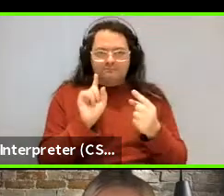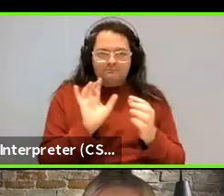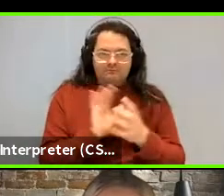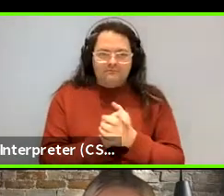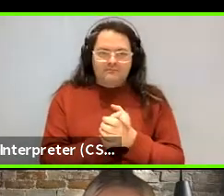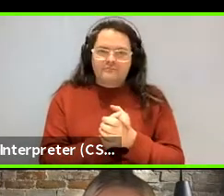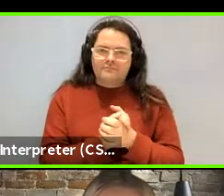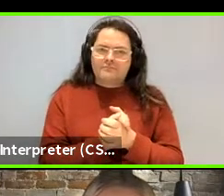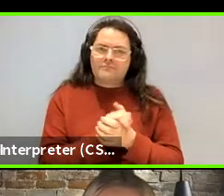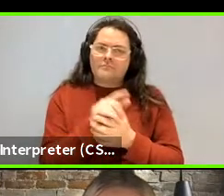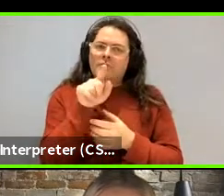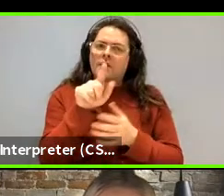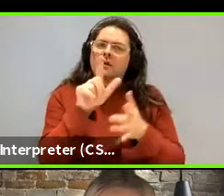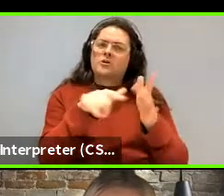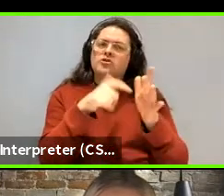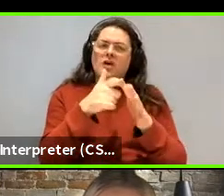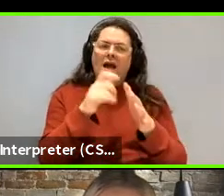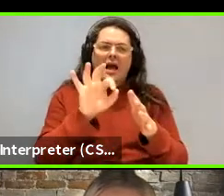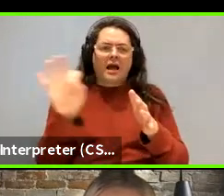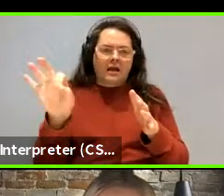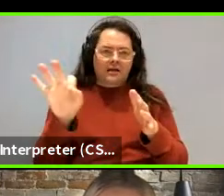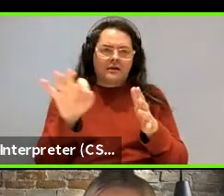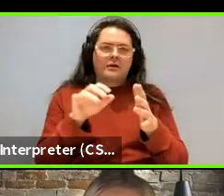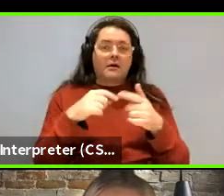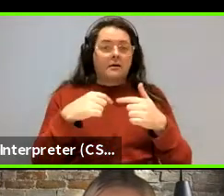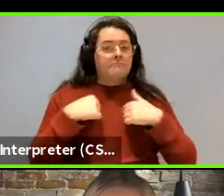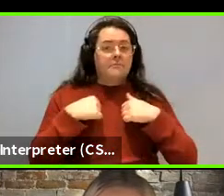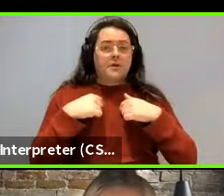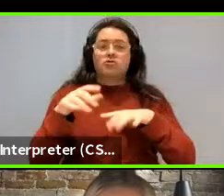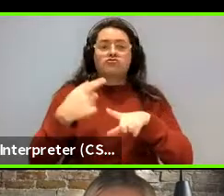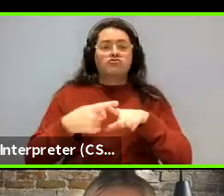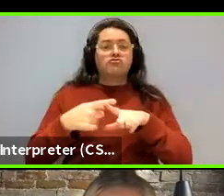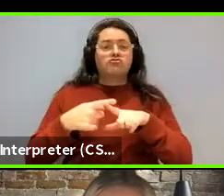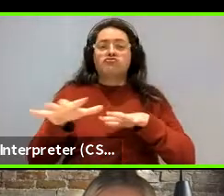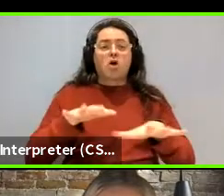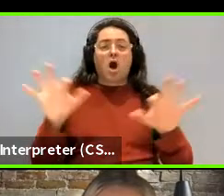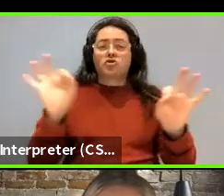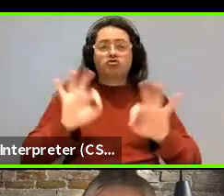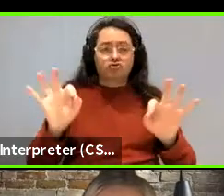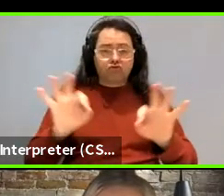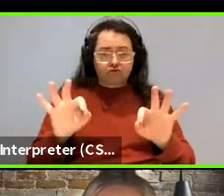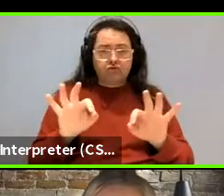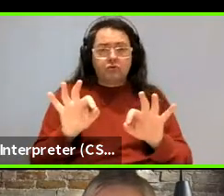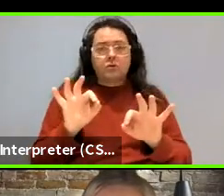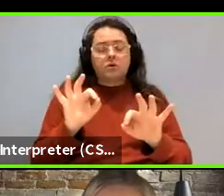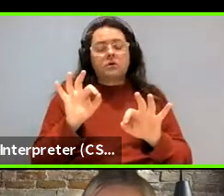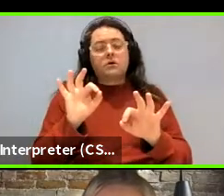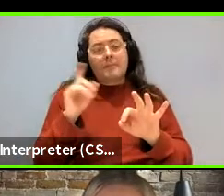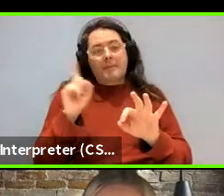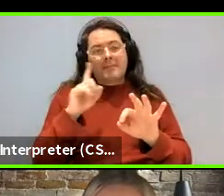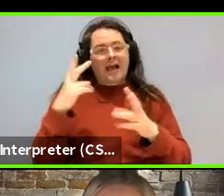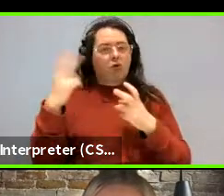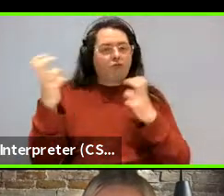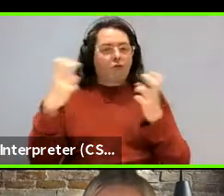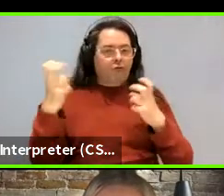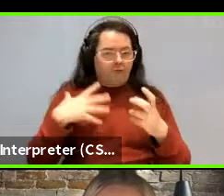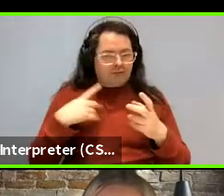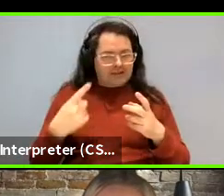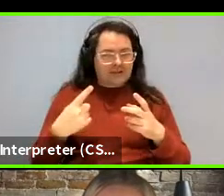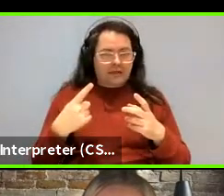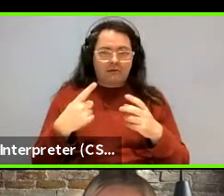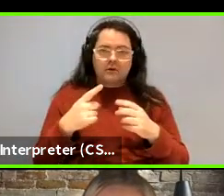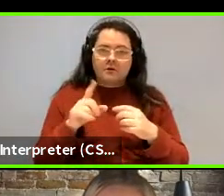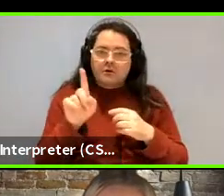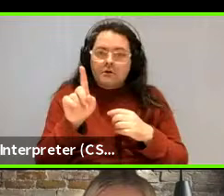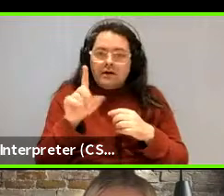Ted, Ted, do you have, I mean, I'm, I'm not personally in a rush and obviously people can, can drop off here. Um, do you, do you have the questions and answers on the,